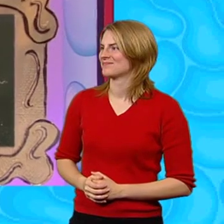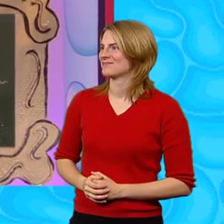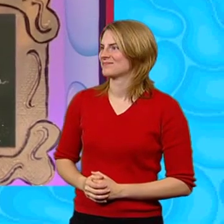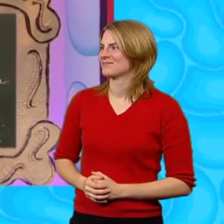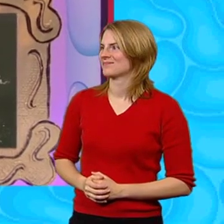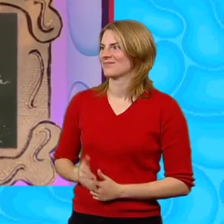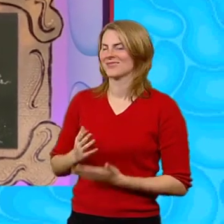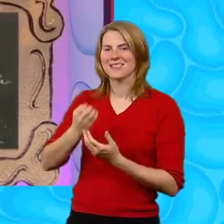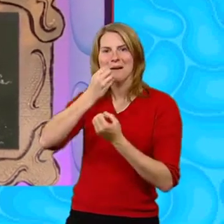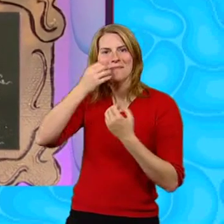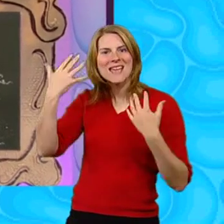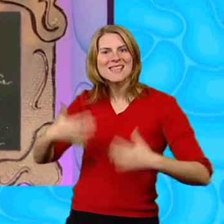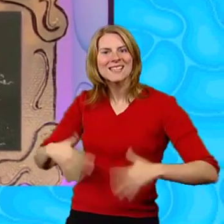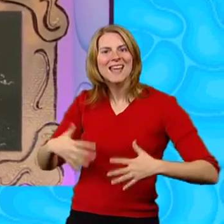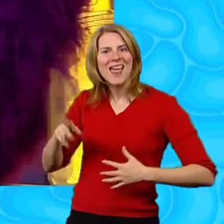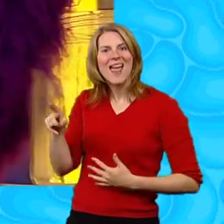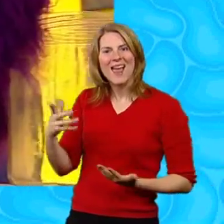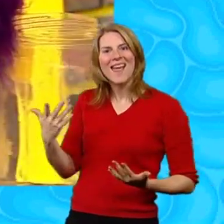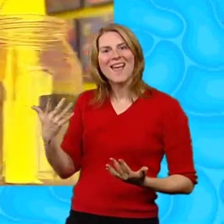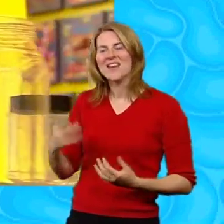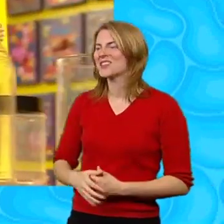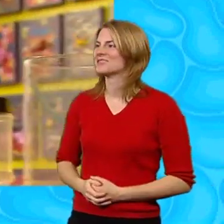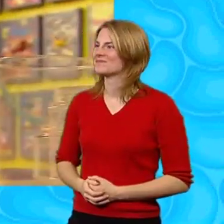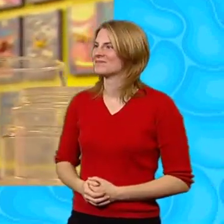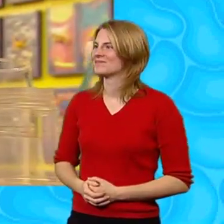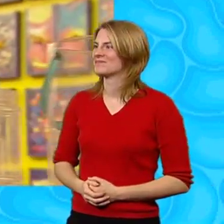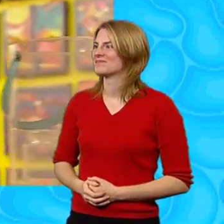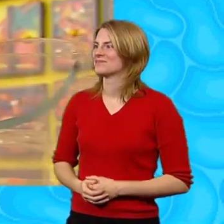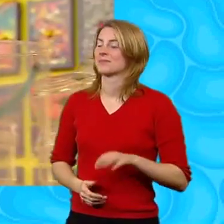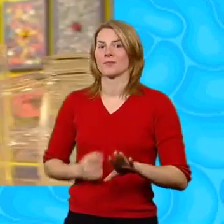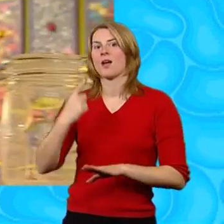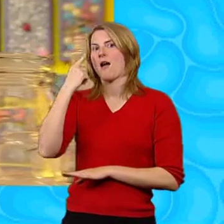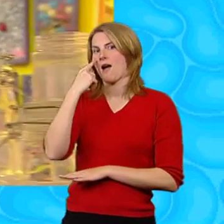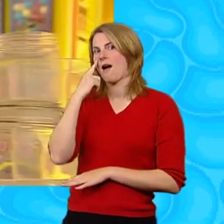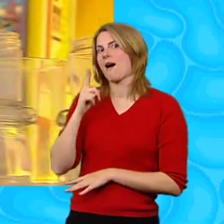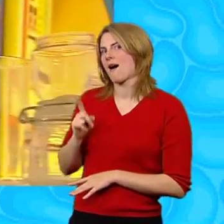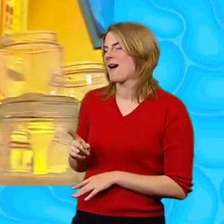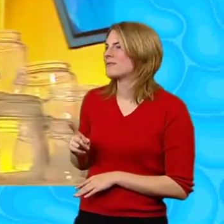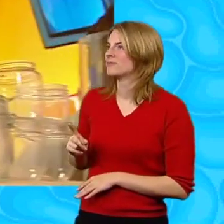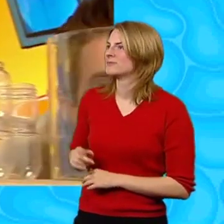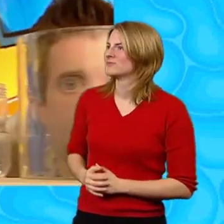Doesn't that look amazing Now have a look at this